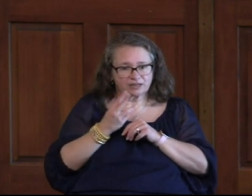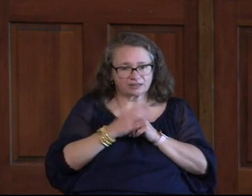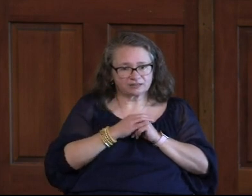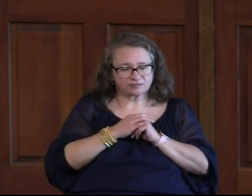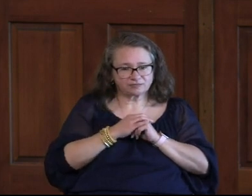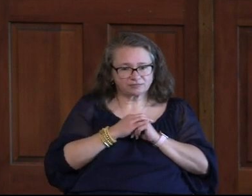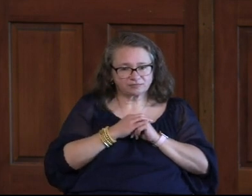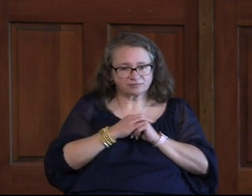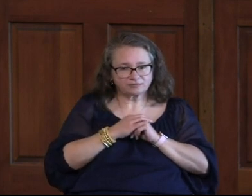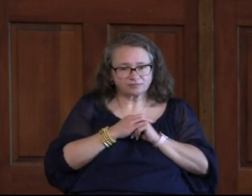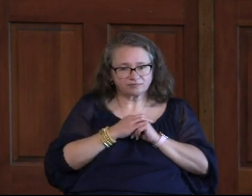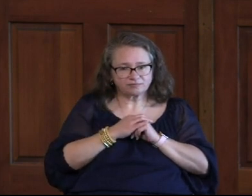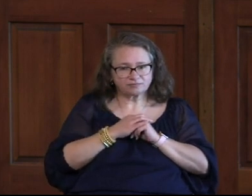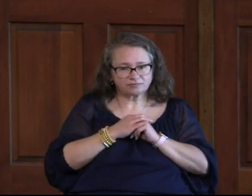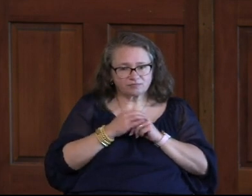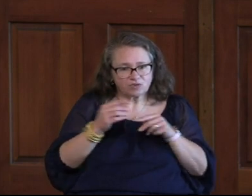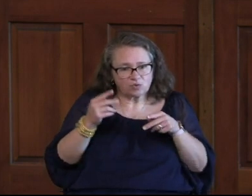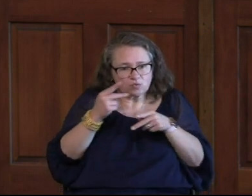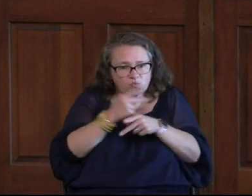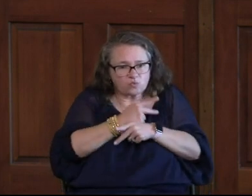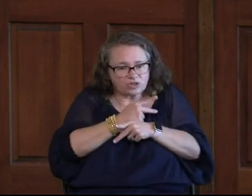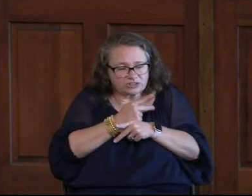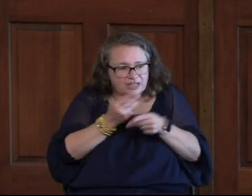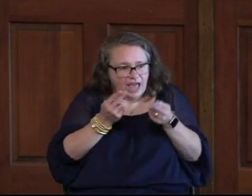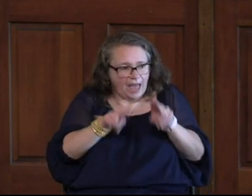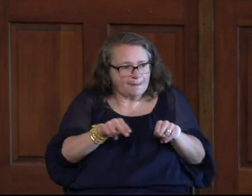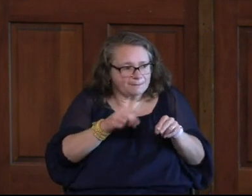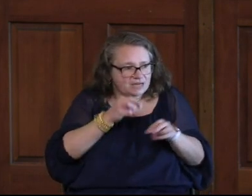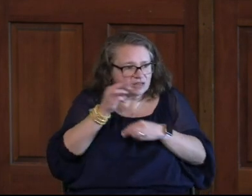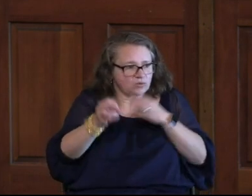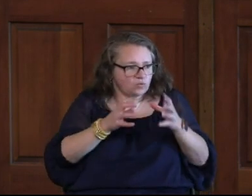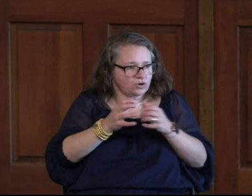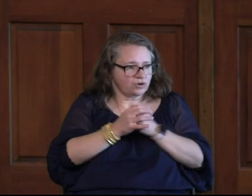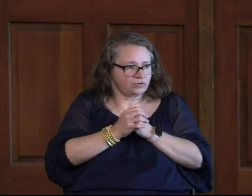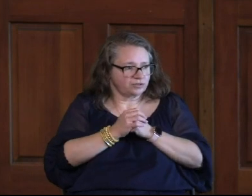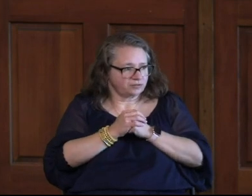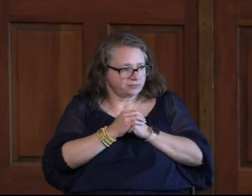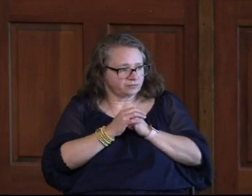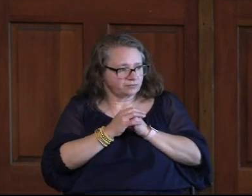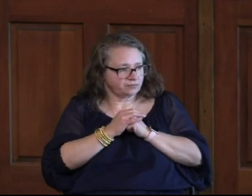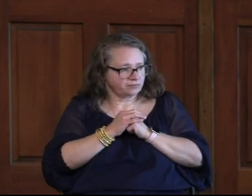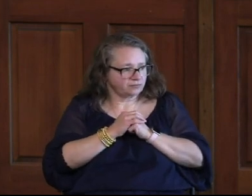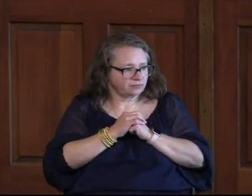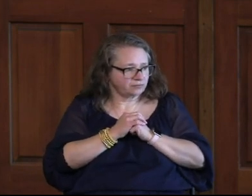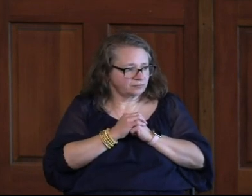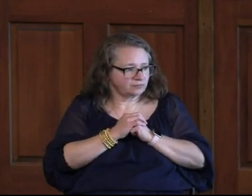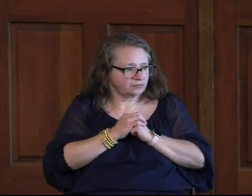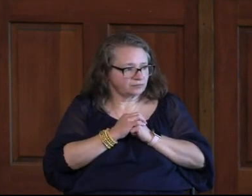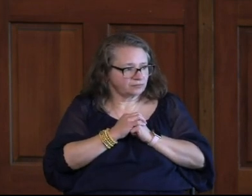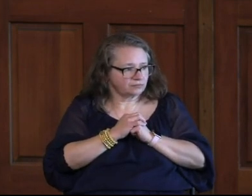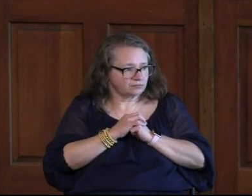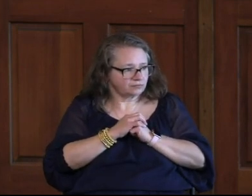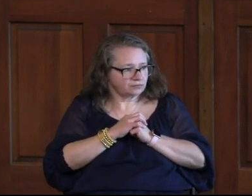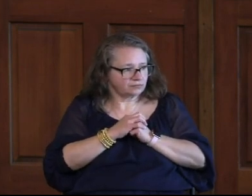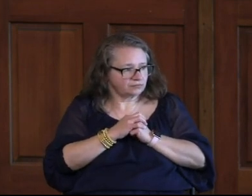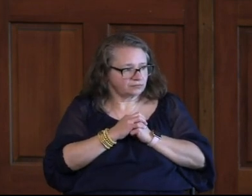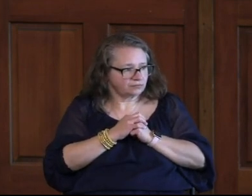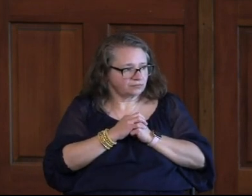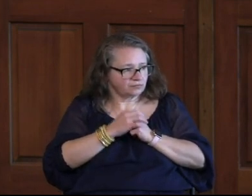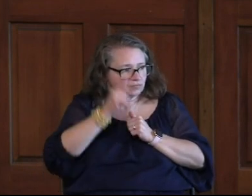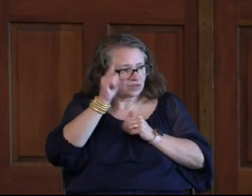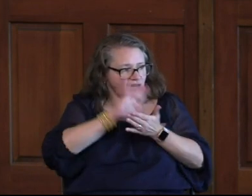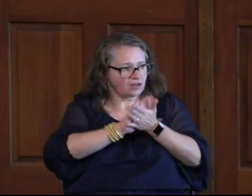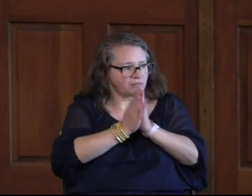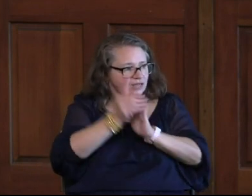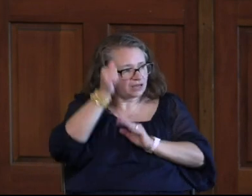You Know What Is The Worst Thing That Ever Happened In The World Let Me Tell You That God